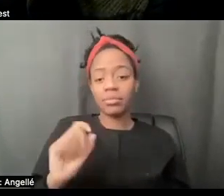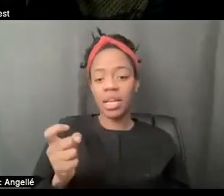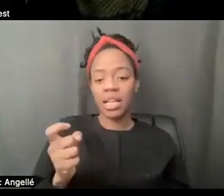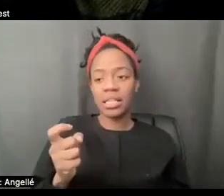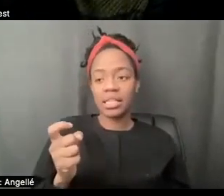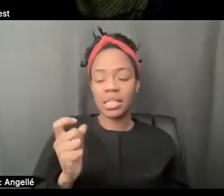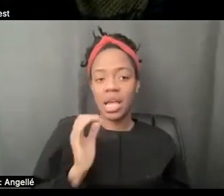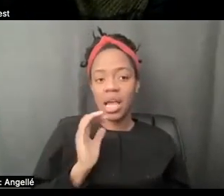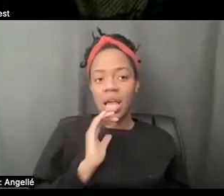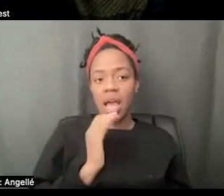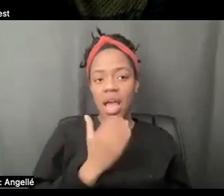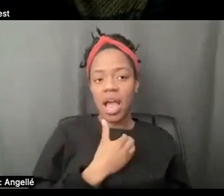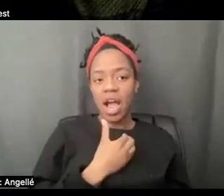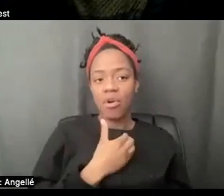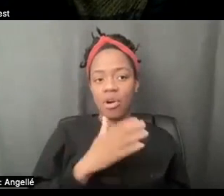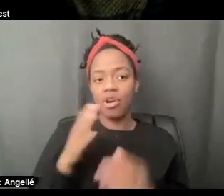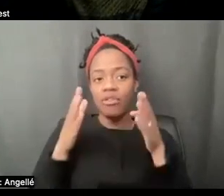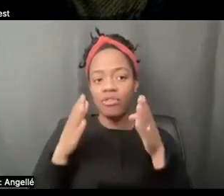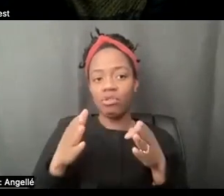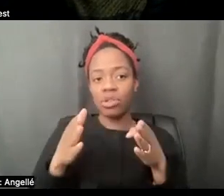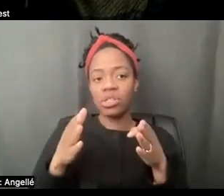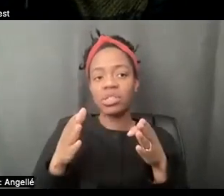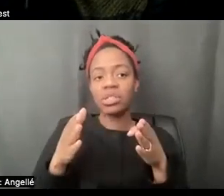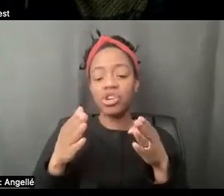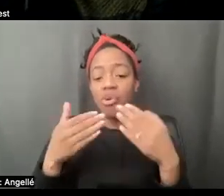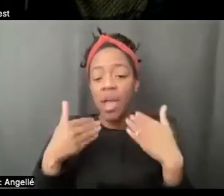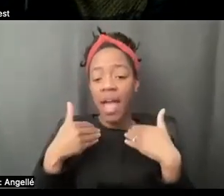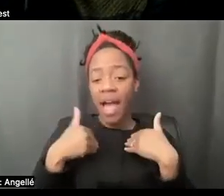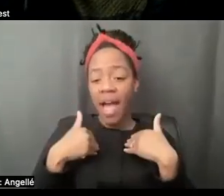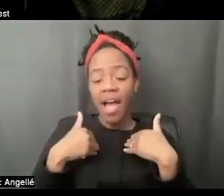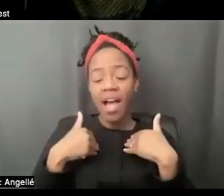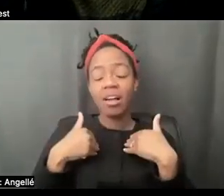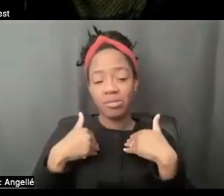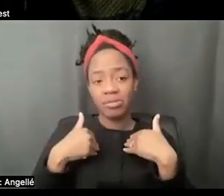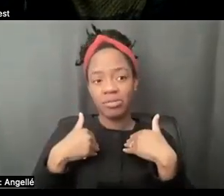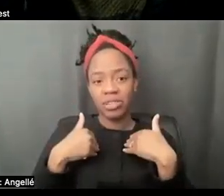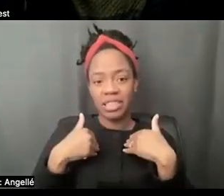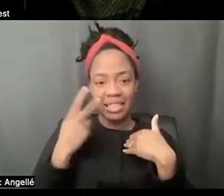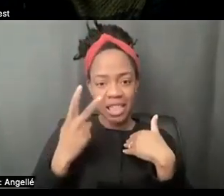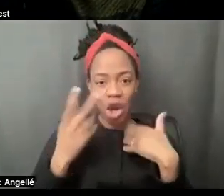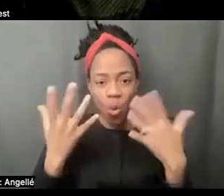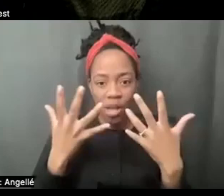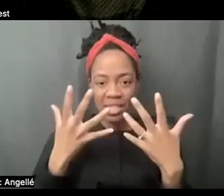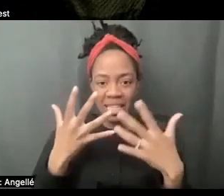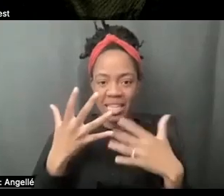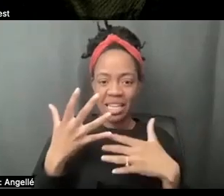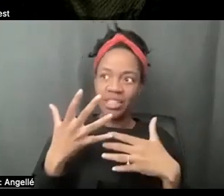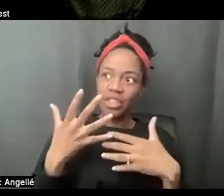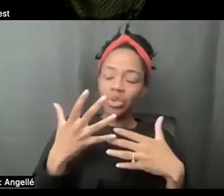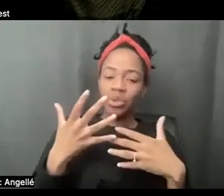focus is, we have a, we have a very laser sharp focus on what's directly in front of us, which is, which is slam dance. But,